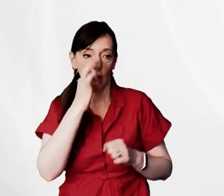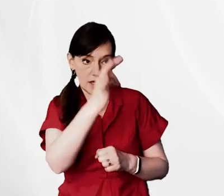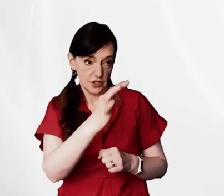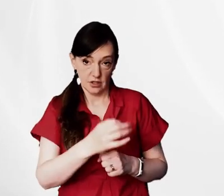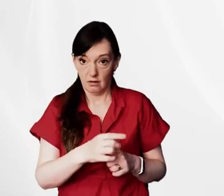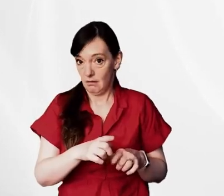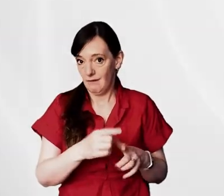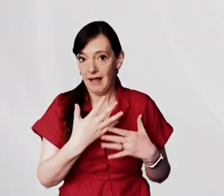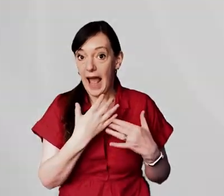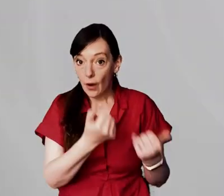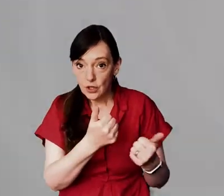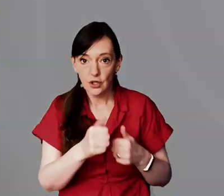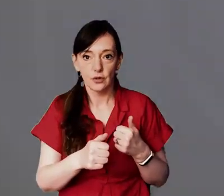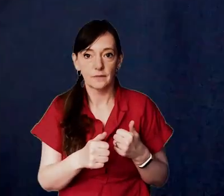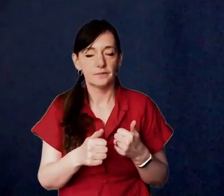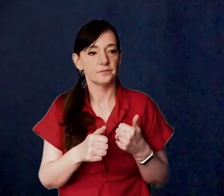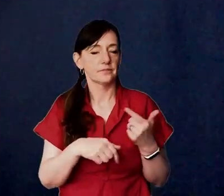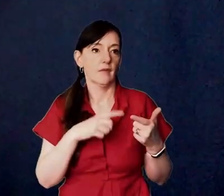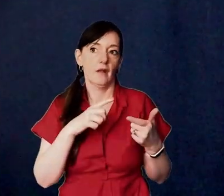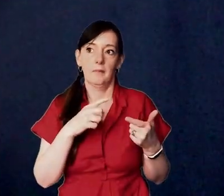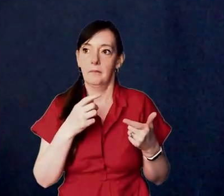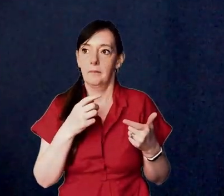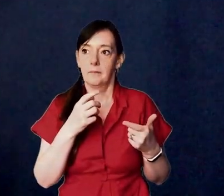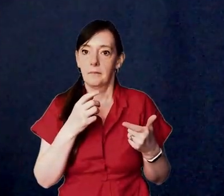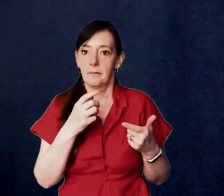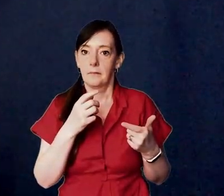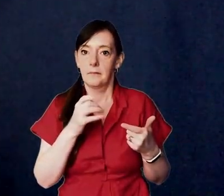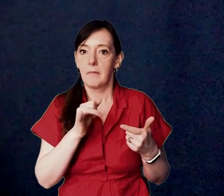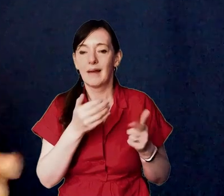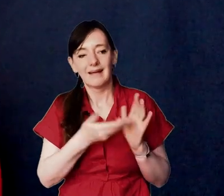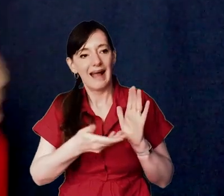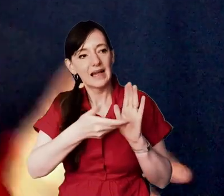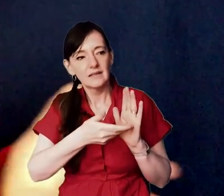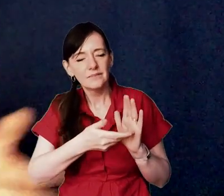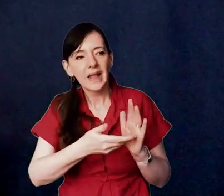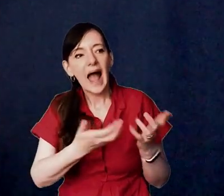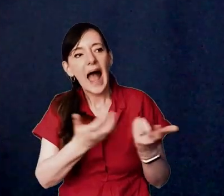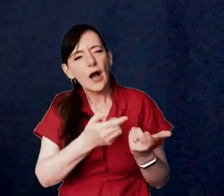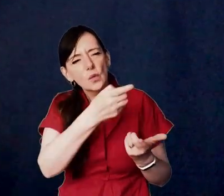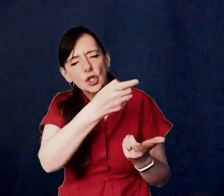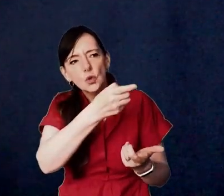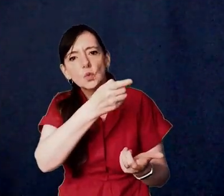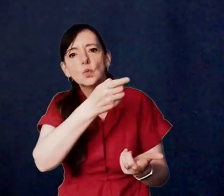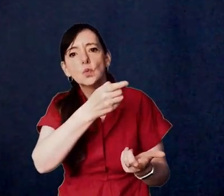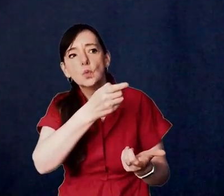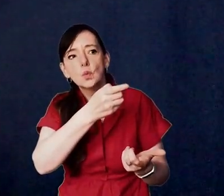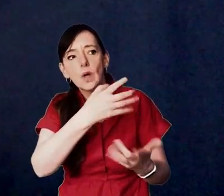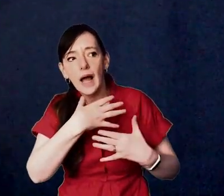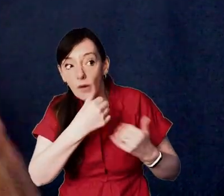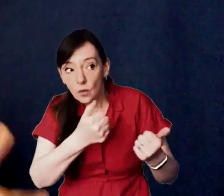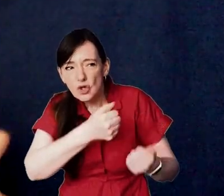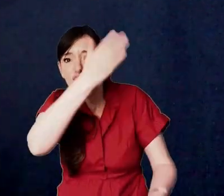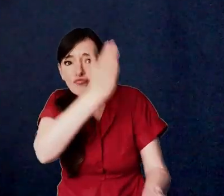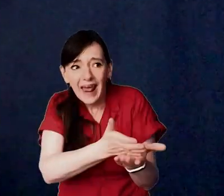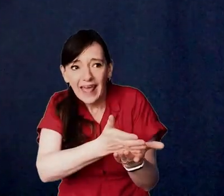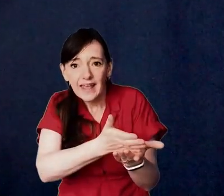how are doing but often as brits we don't go much further so what about uh moving to a question like how are you really doing you know is